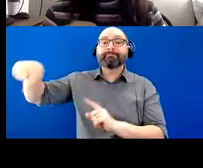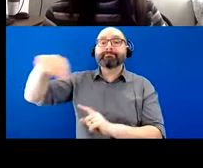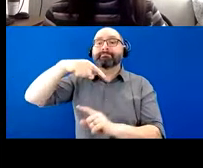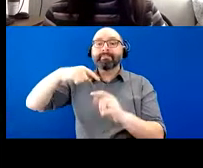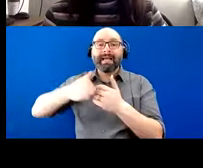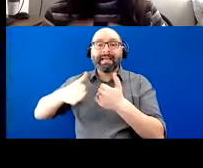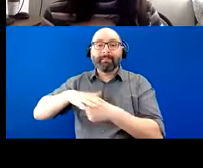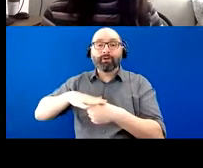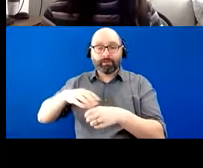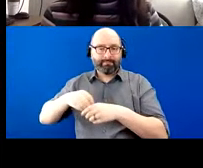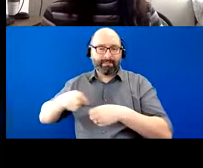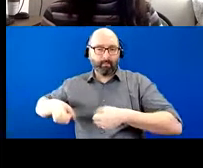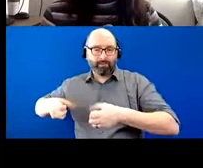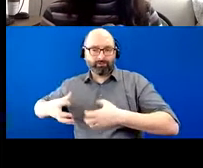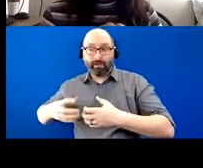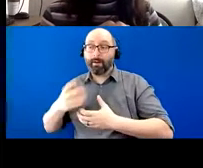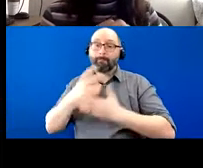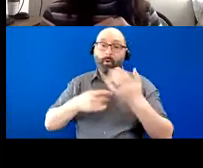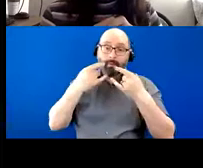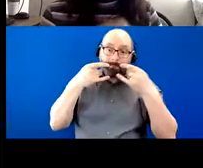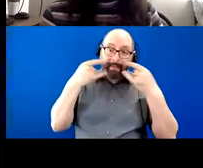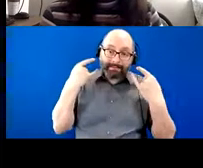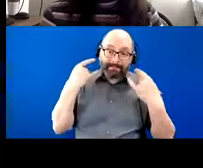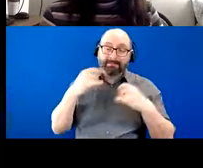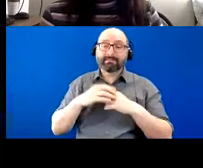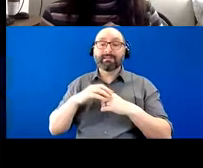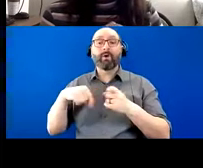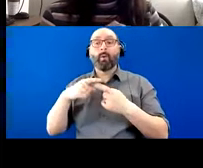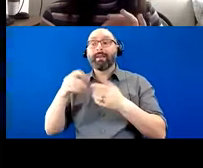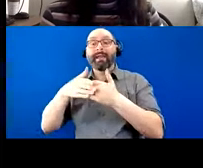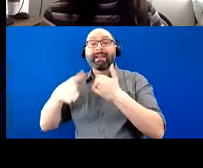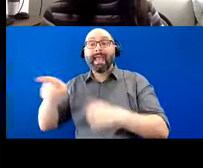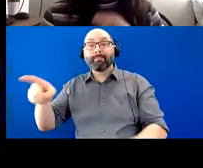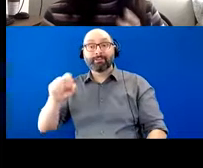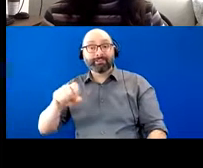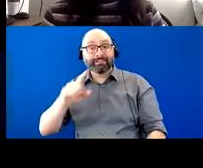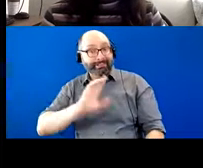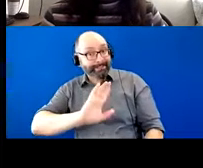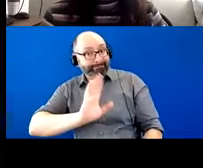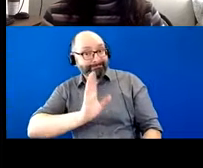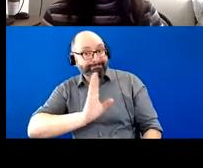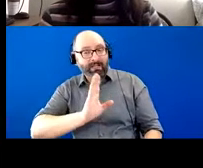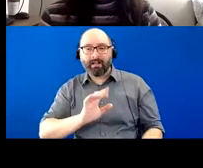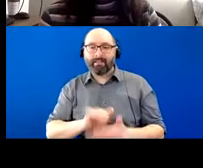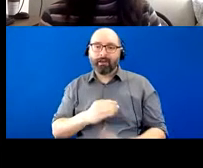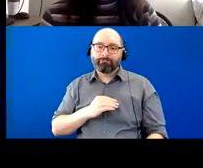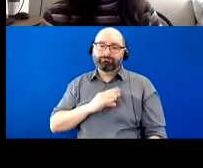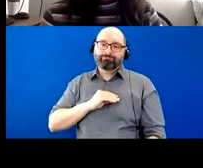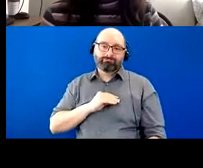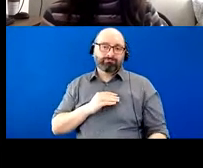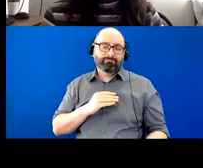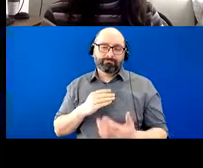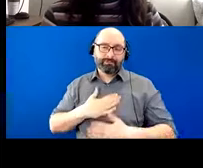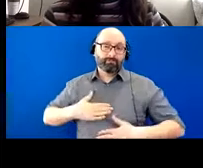with him in his wheelchair and both of them wearing masks. And when the neighbors were able to wave high to him, that was, that was enjoyable for her.